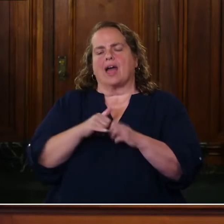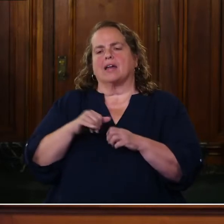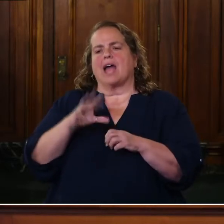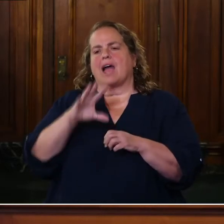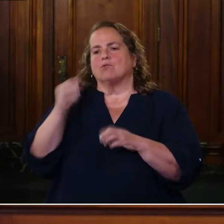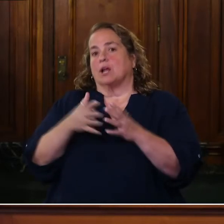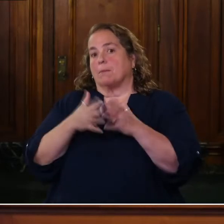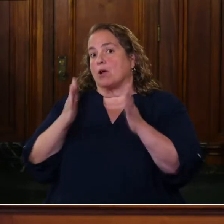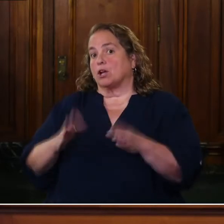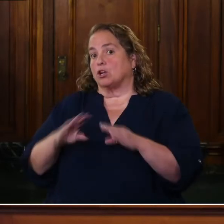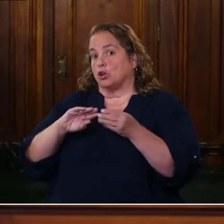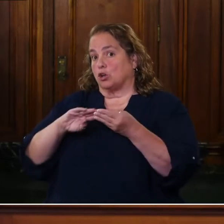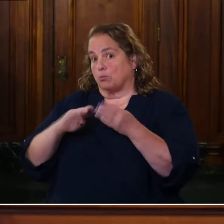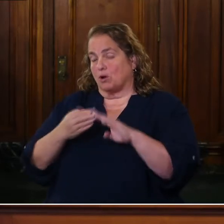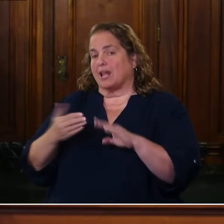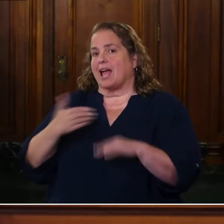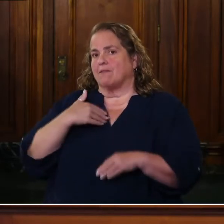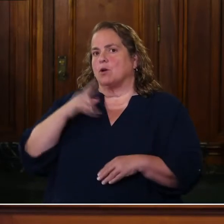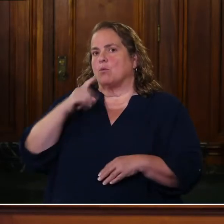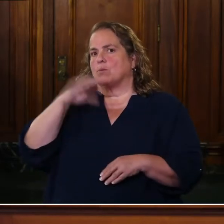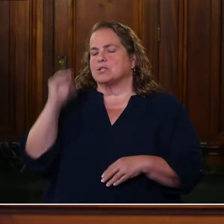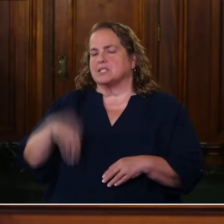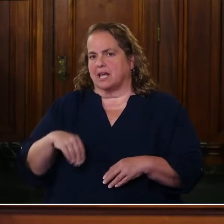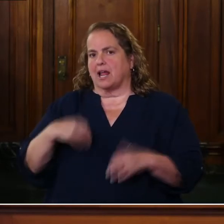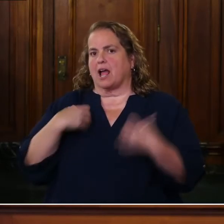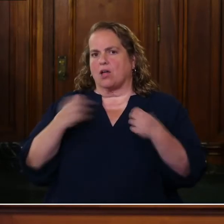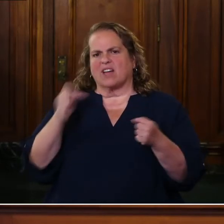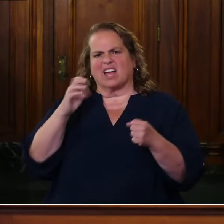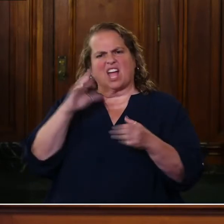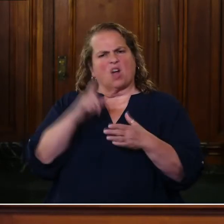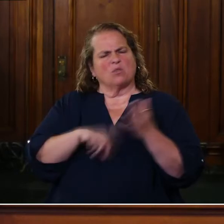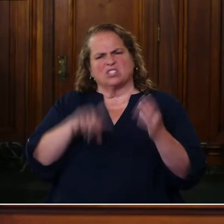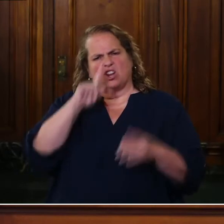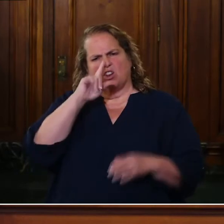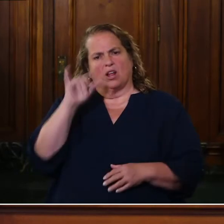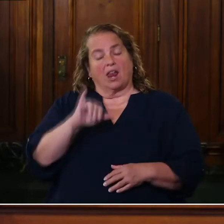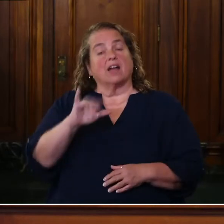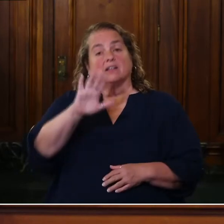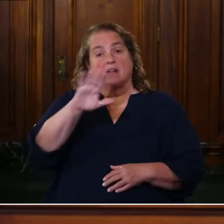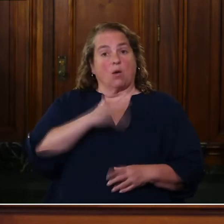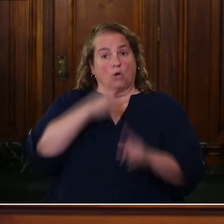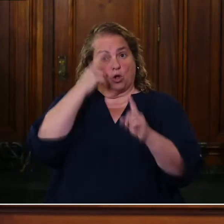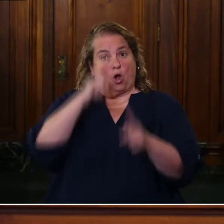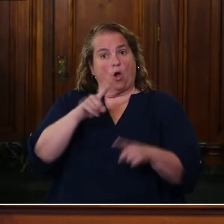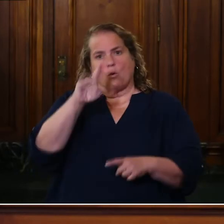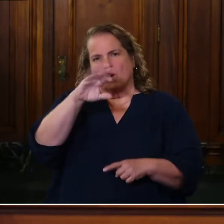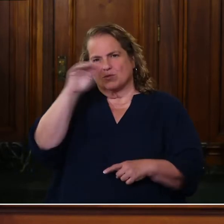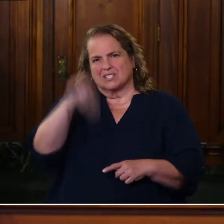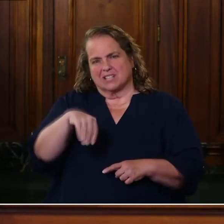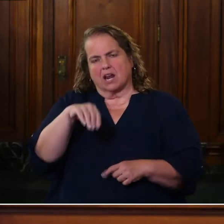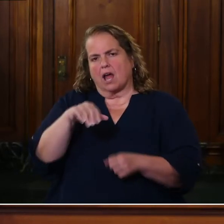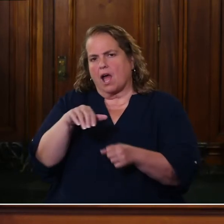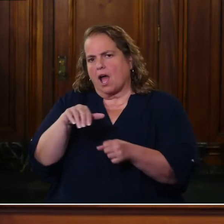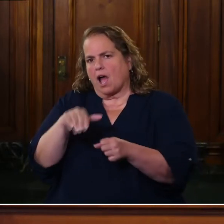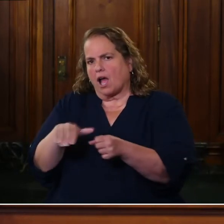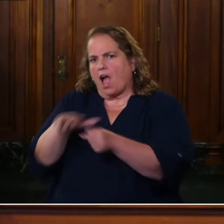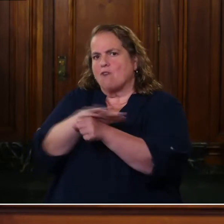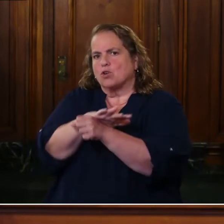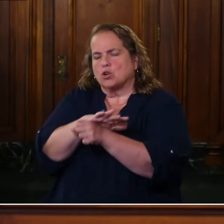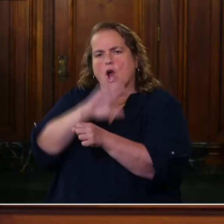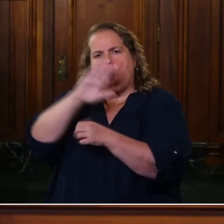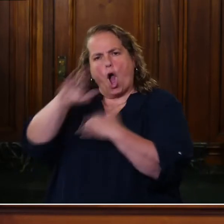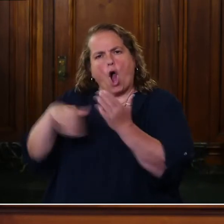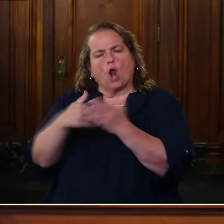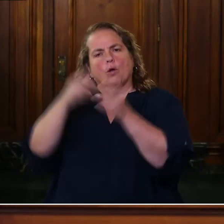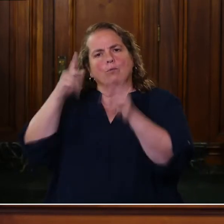the, the first goal that we have is to have 100% coverage. Every single individual in our African American communities